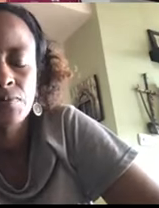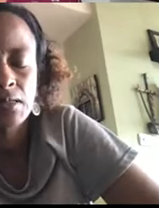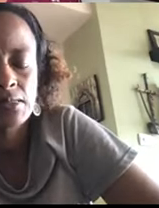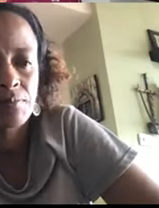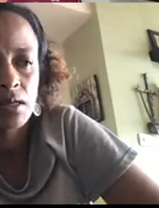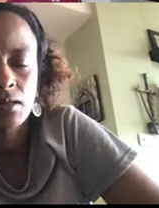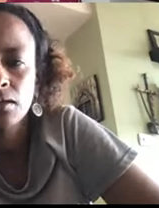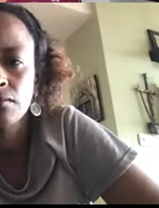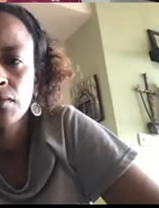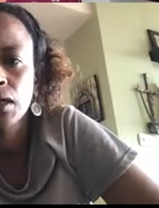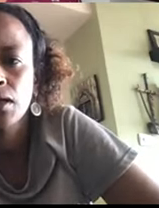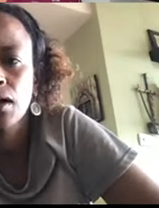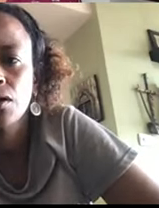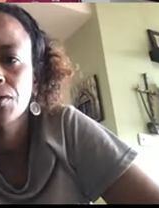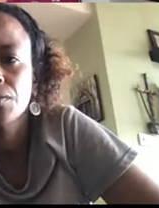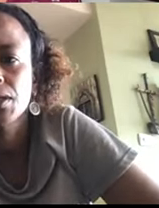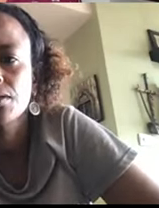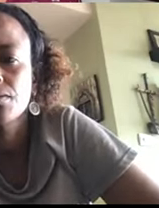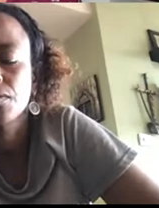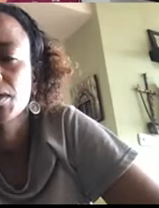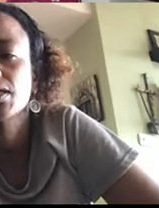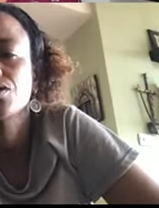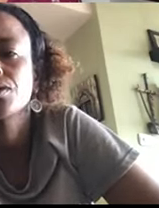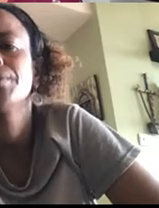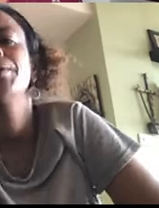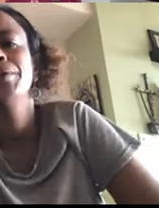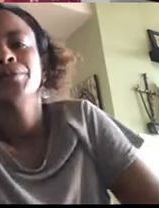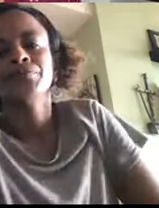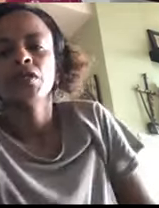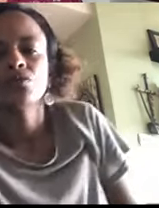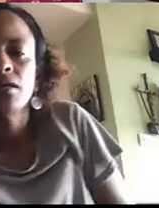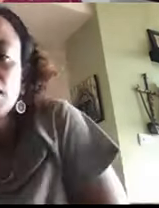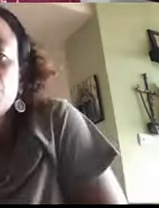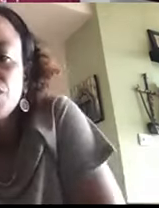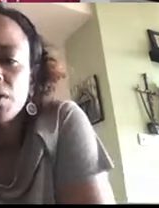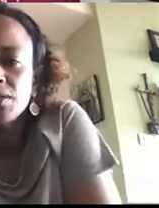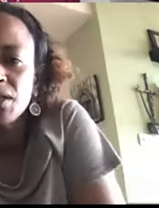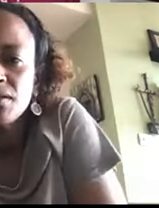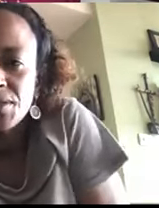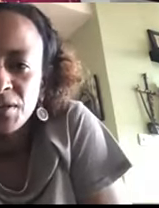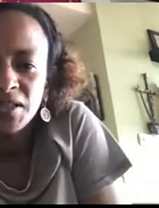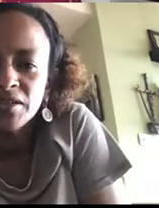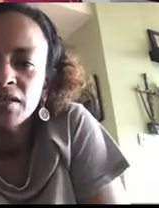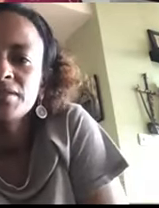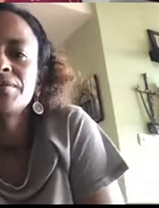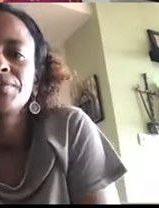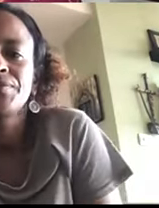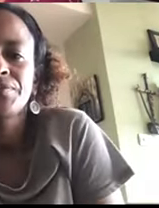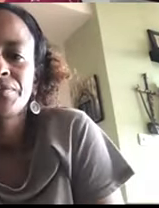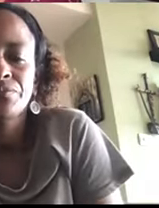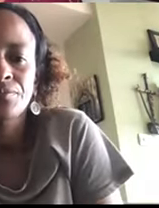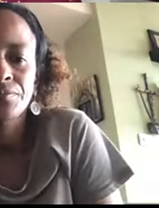that's something that I learned from this session. So thank you, everyone. It's been really great.